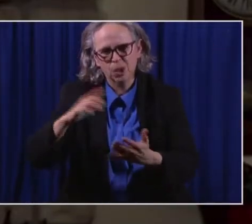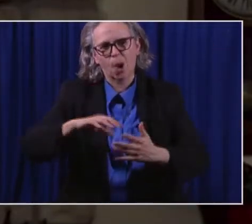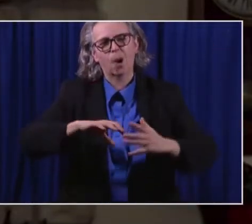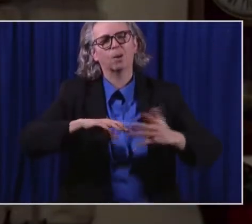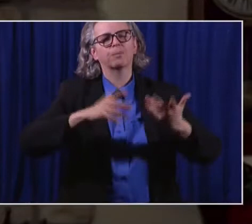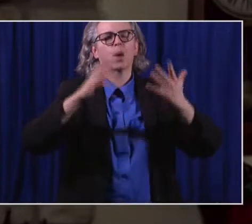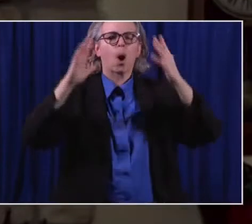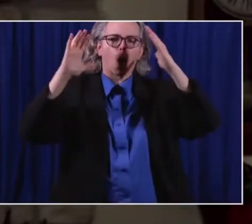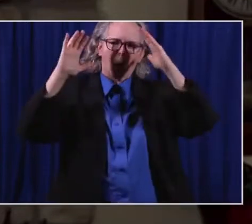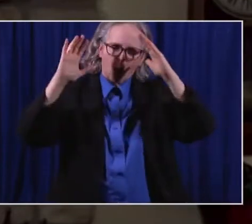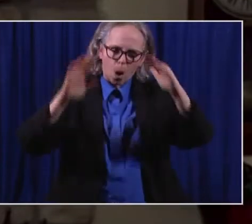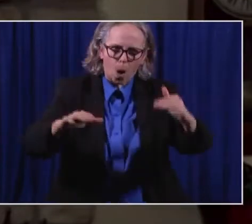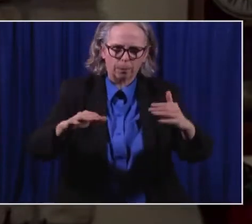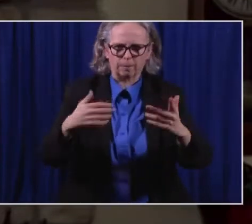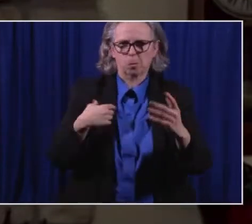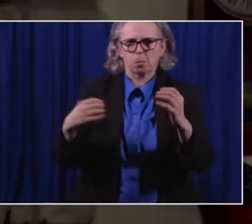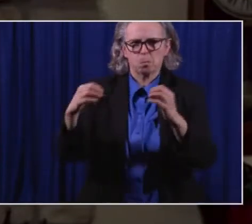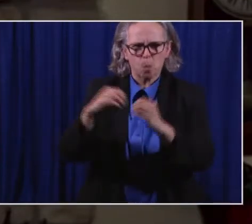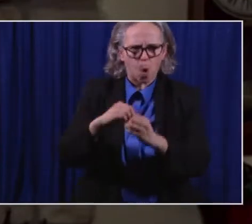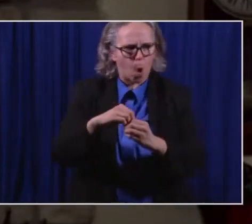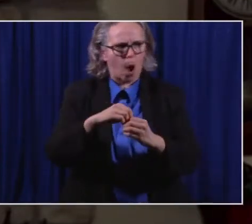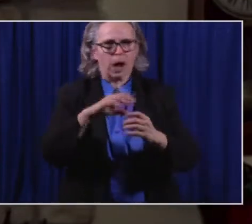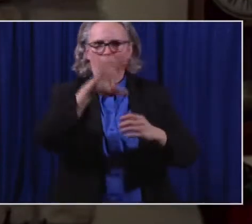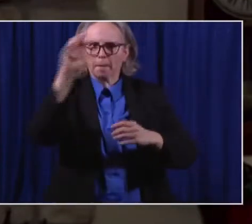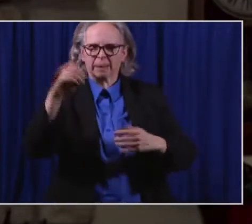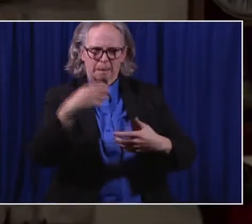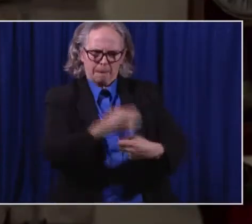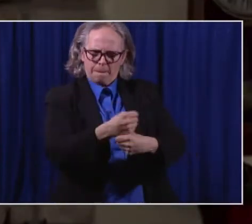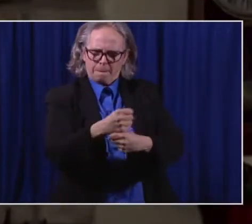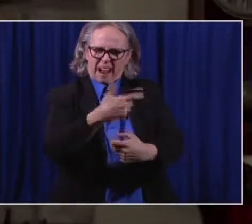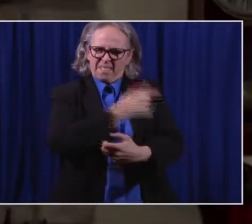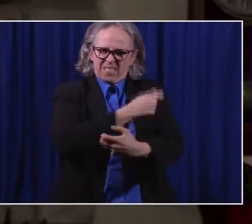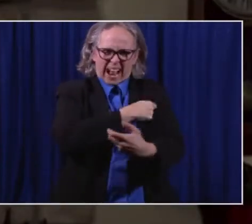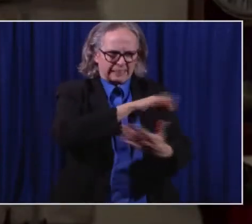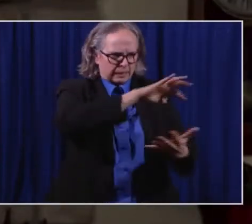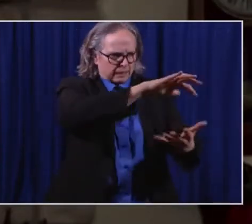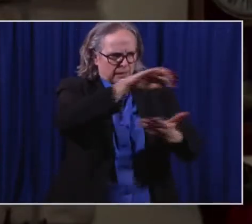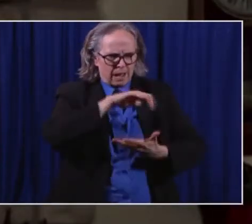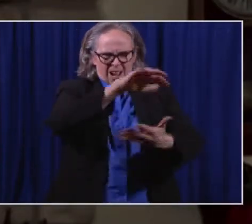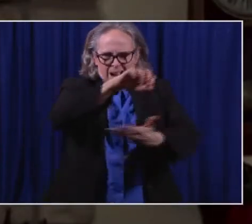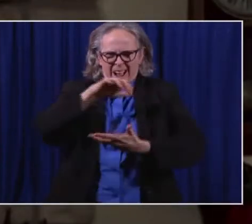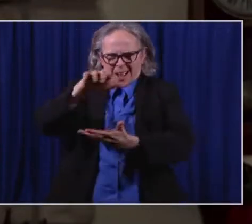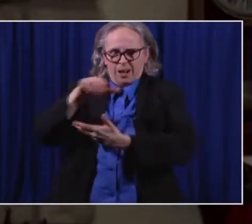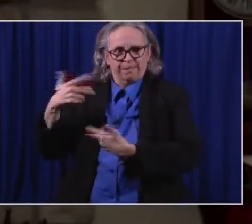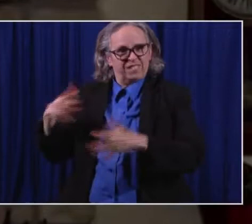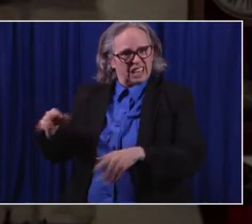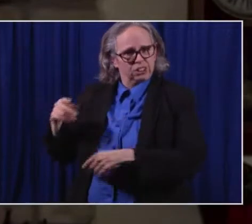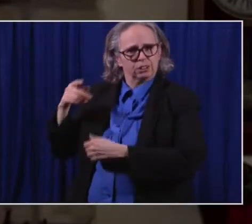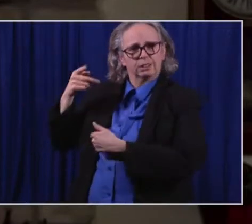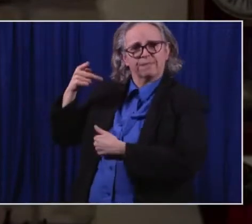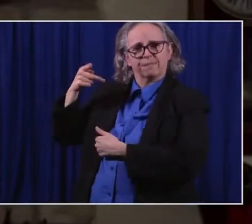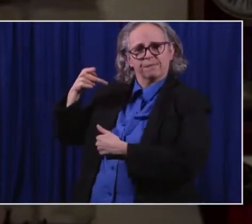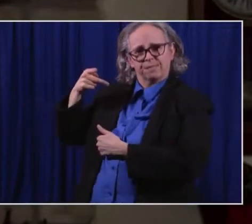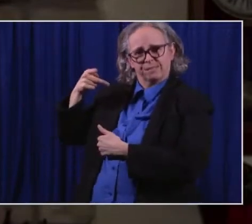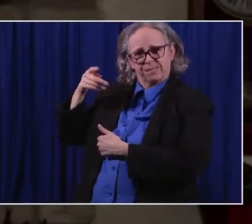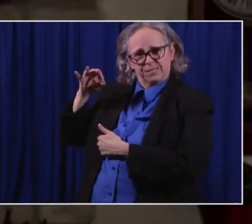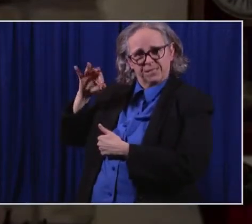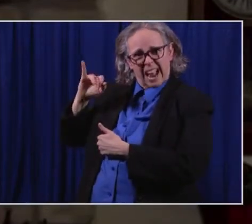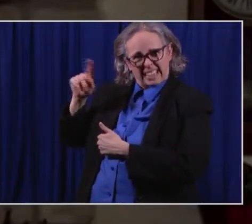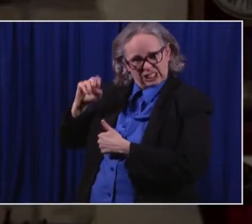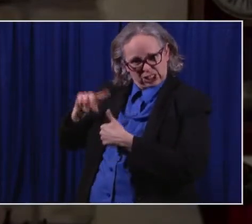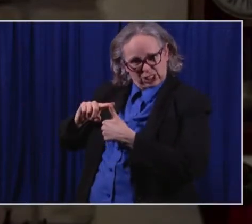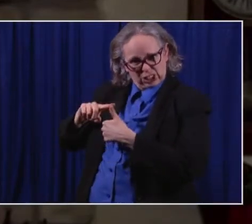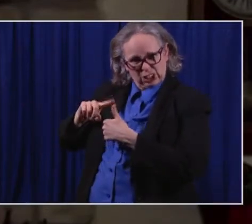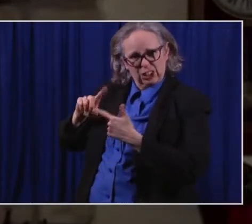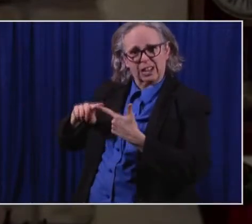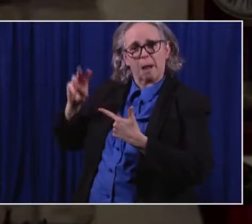companies come online. We have two now, Moderna and Pfizer. We hope there's more. We hope that Pfizer